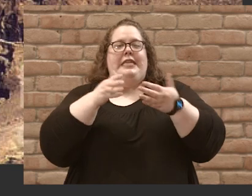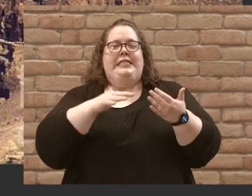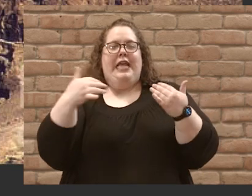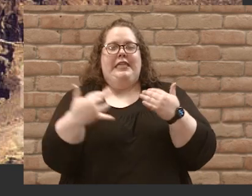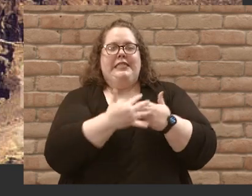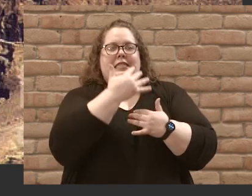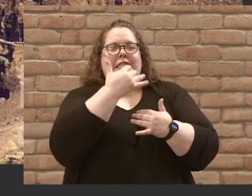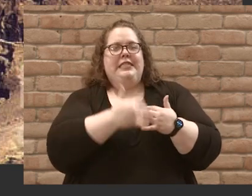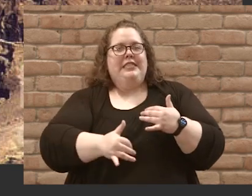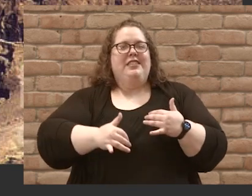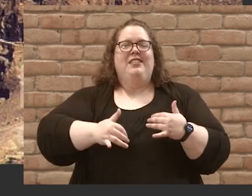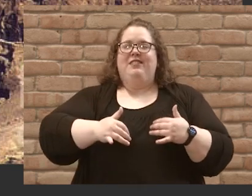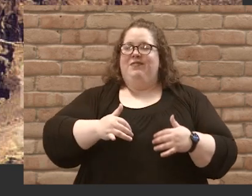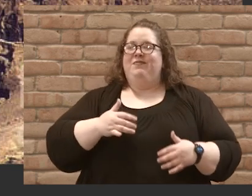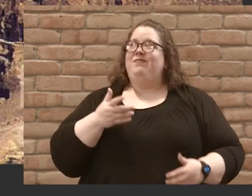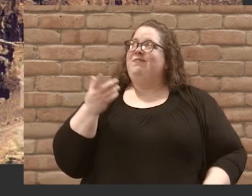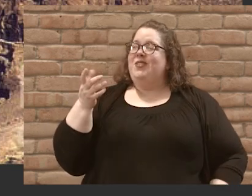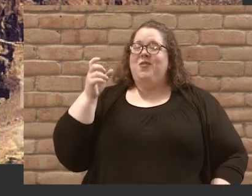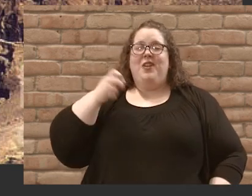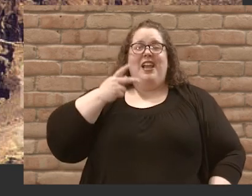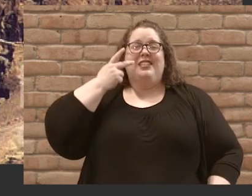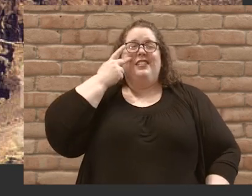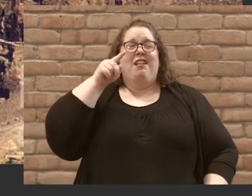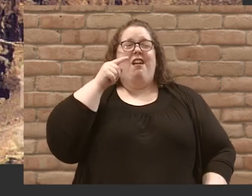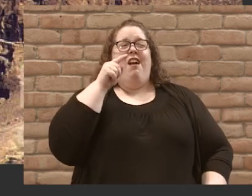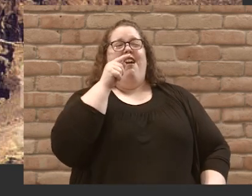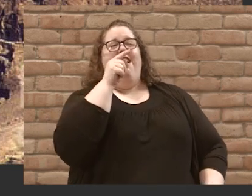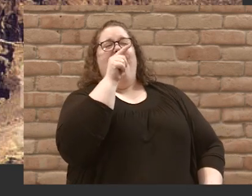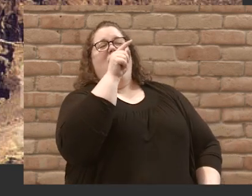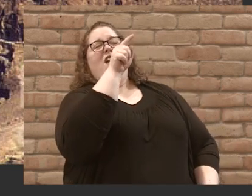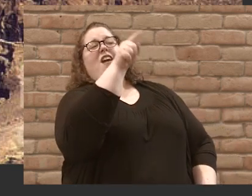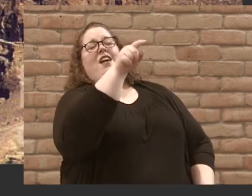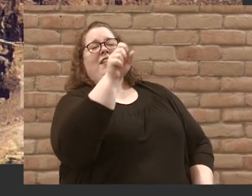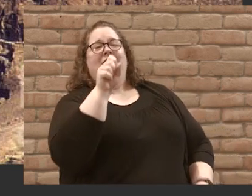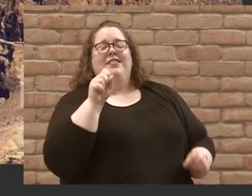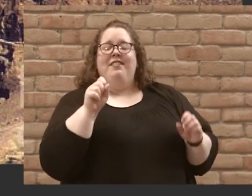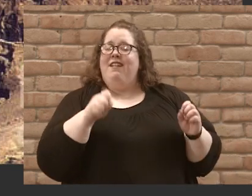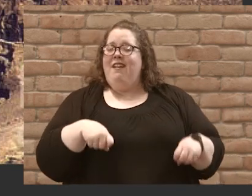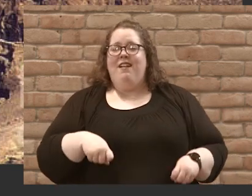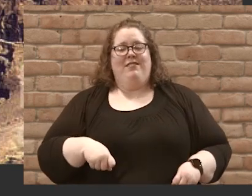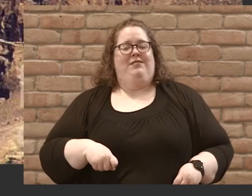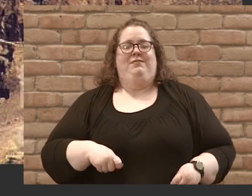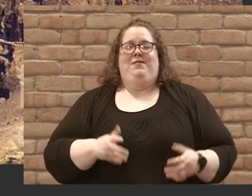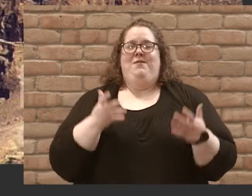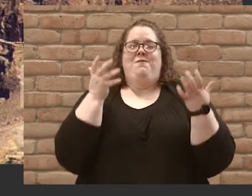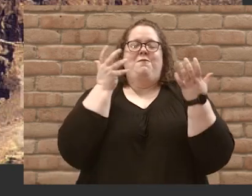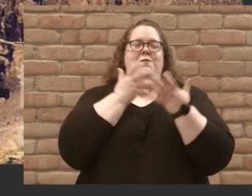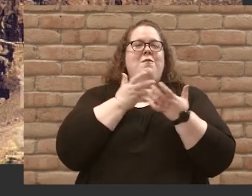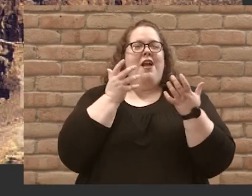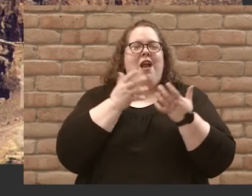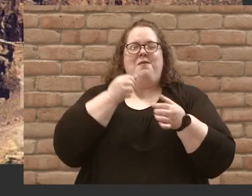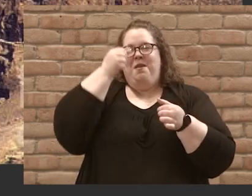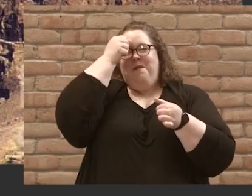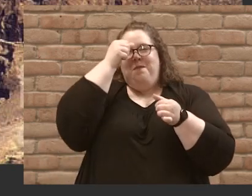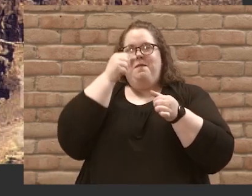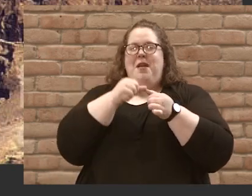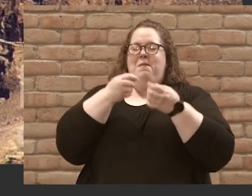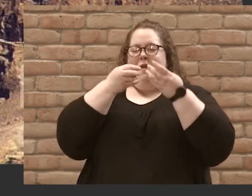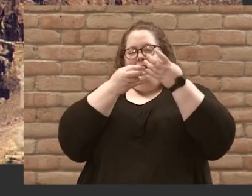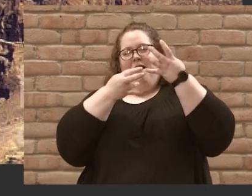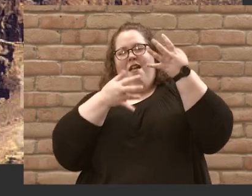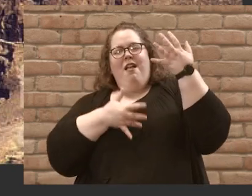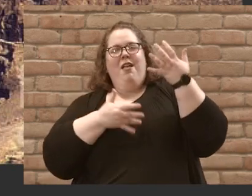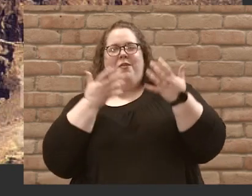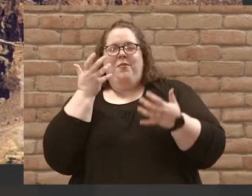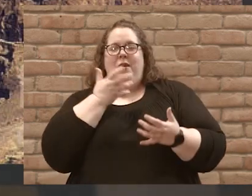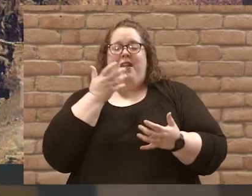can see for miles and miles and miles incredible memories. And yet I think